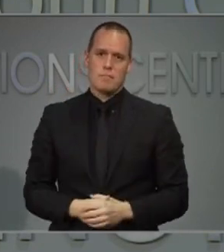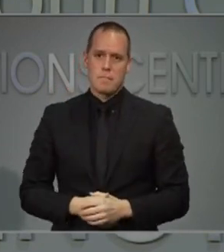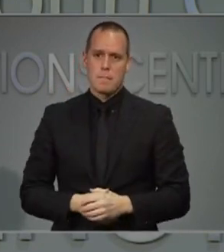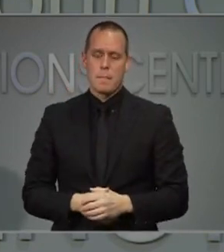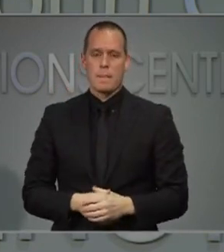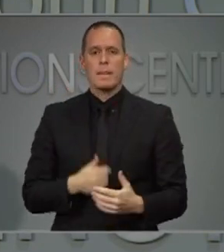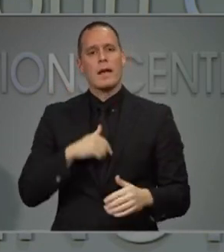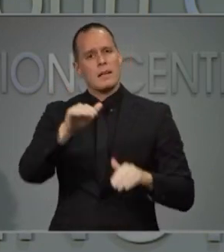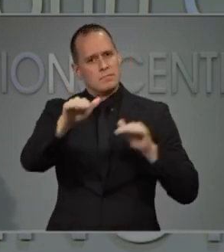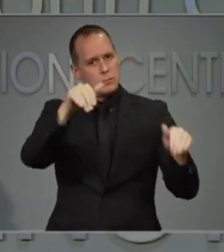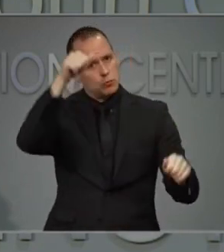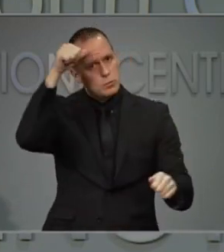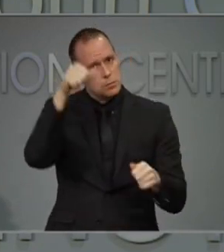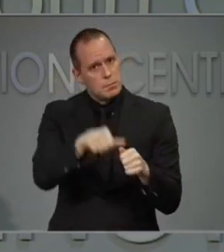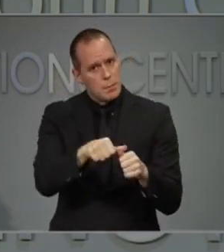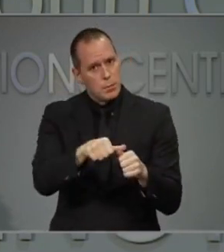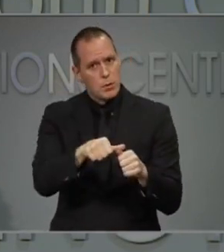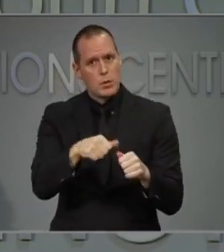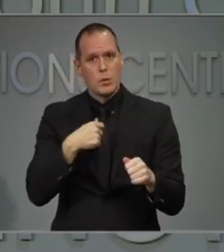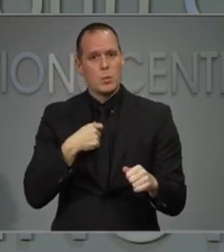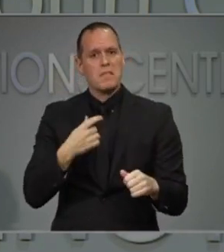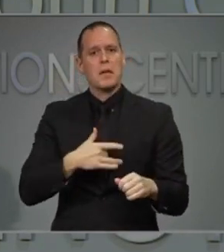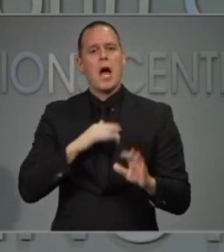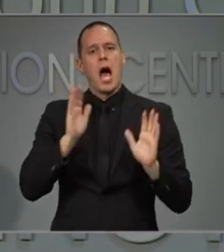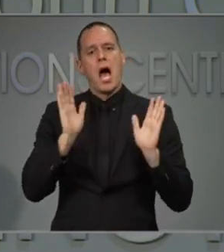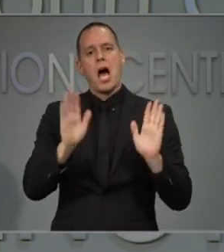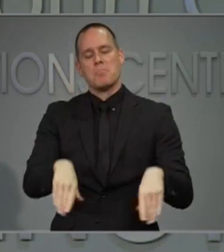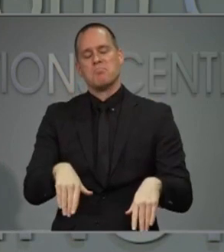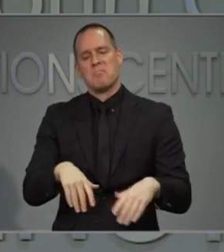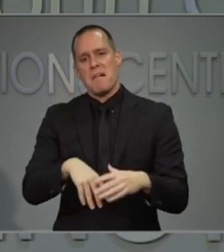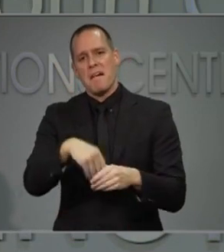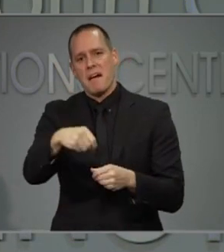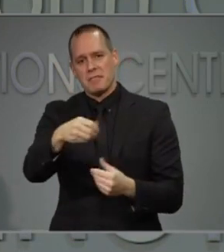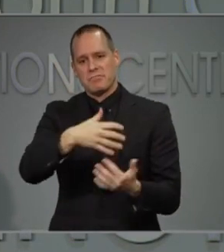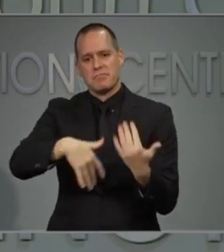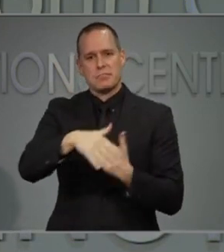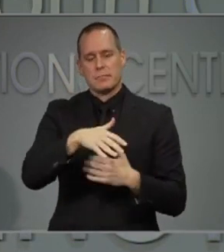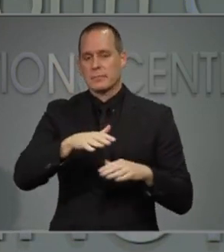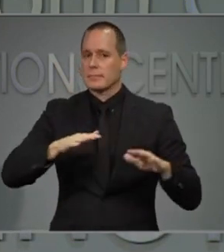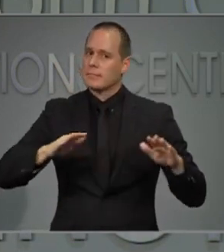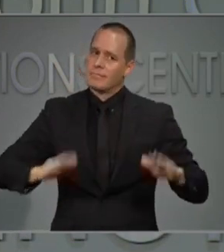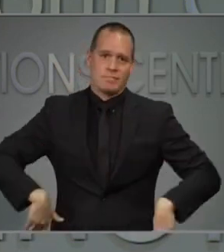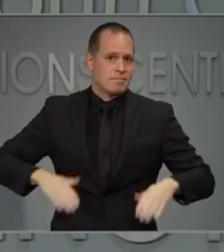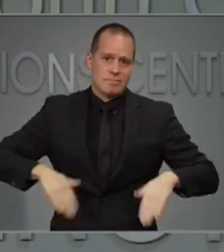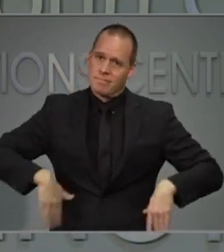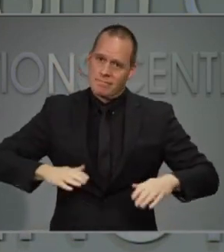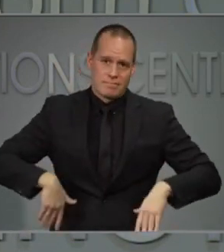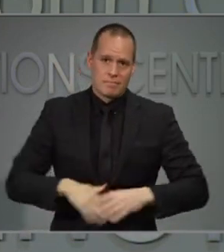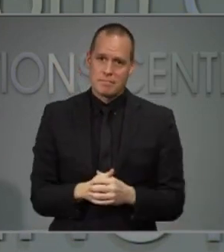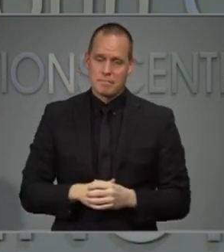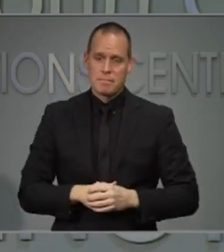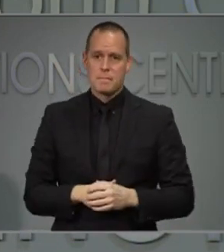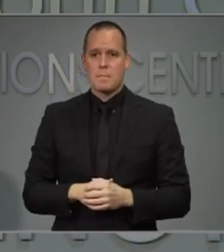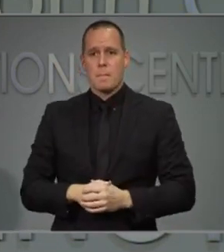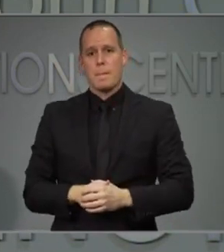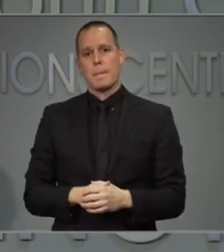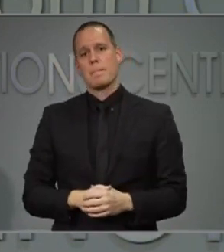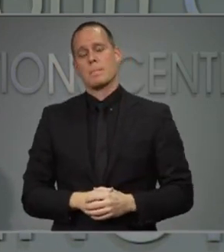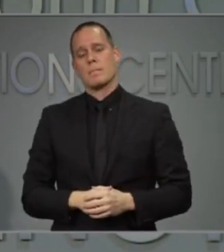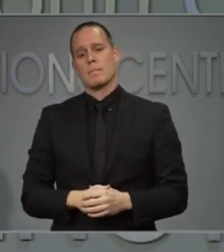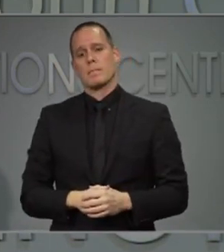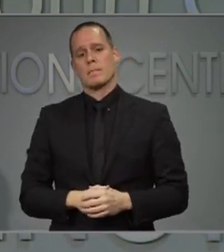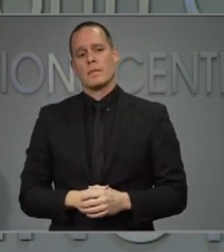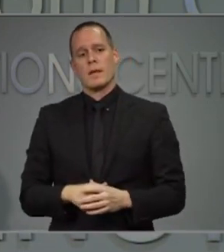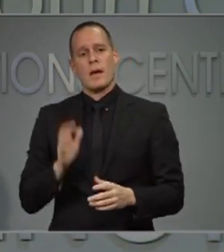I want to remind everyone that we can't let our guard down just yet. We've grabbed hold of the opportunity to save